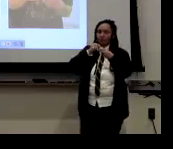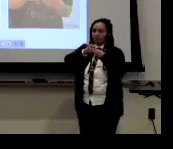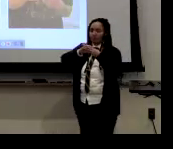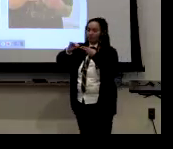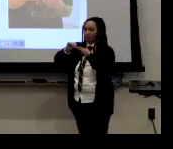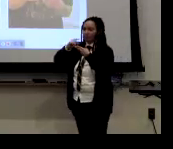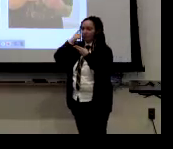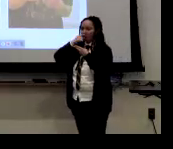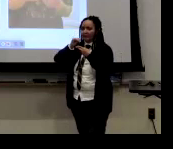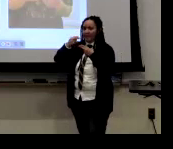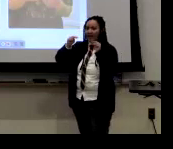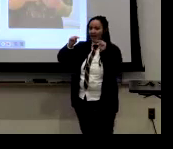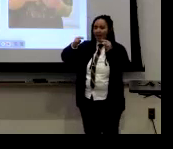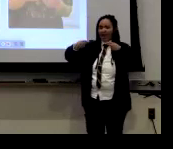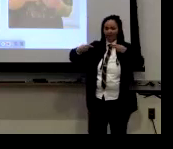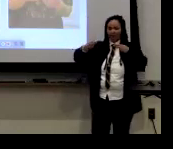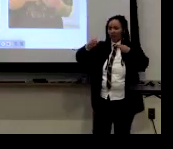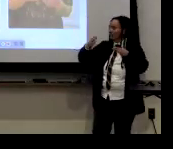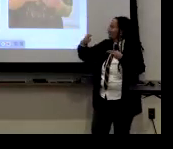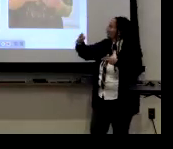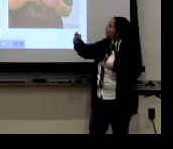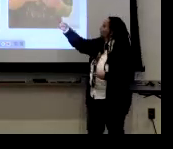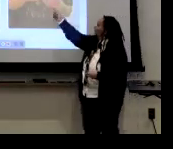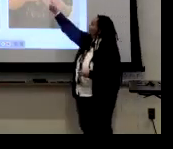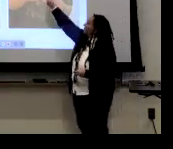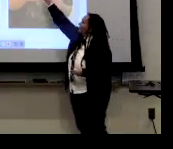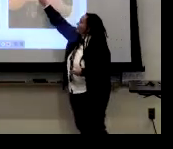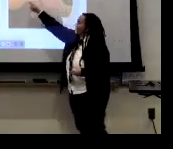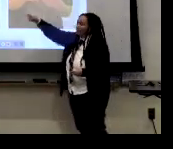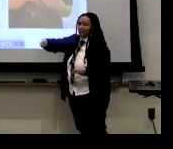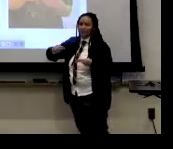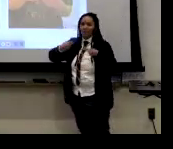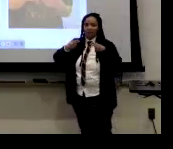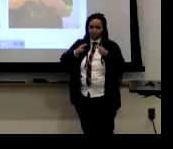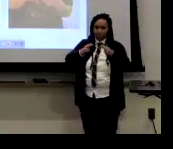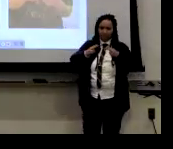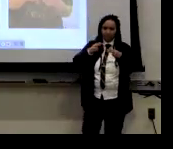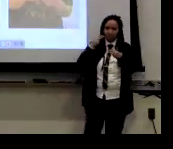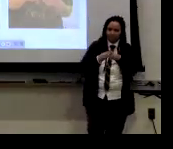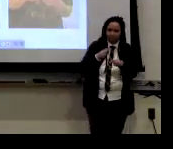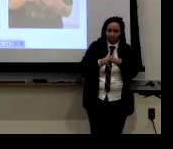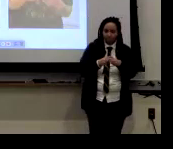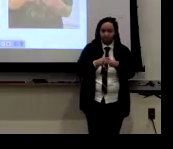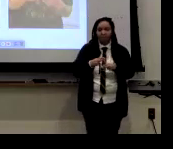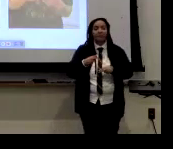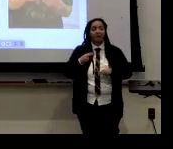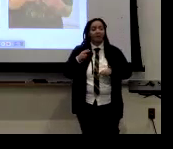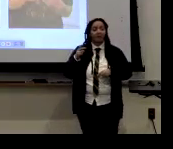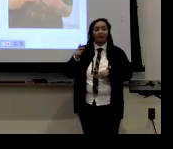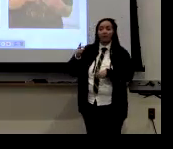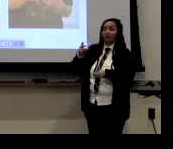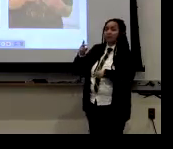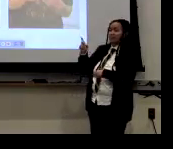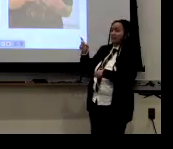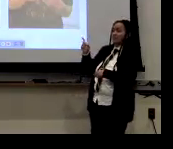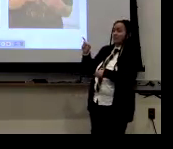be no thumb like this. It's the H hand shape with the thumb in is the formal sign